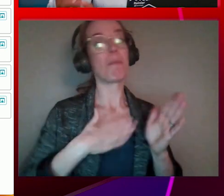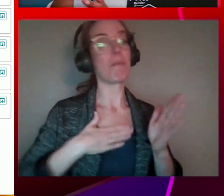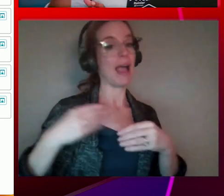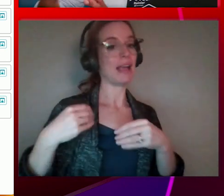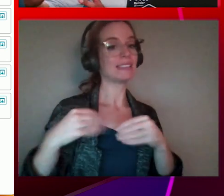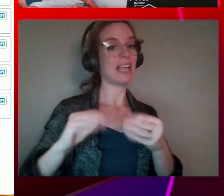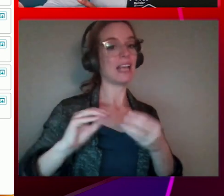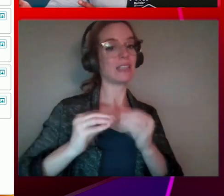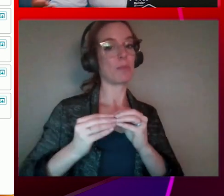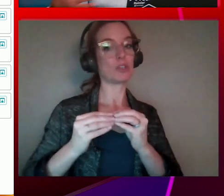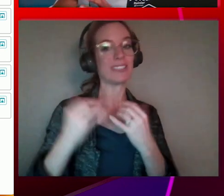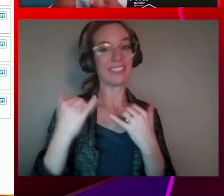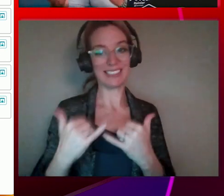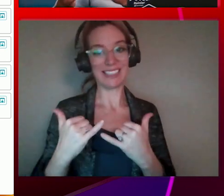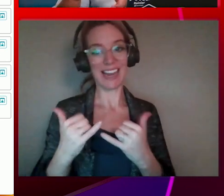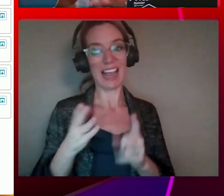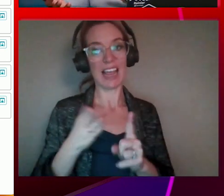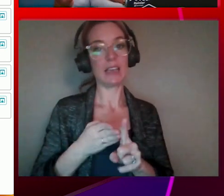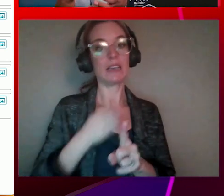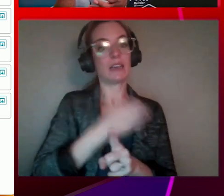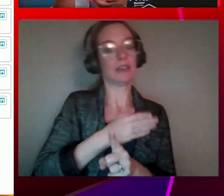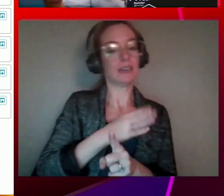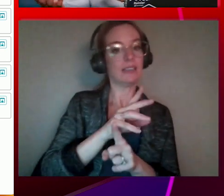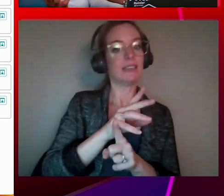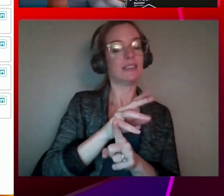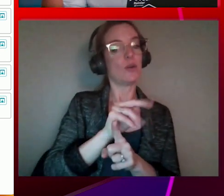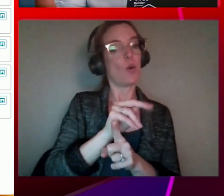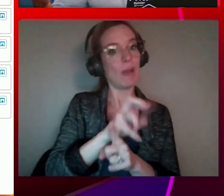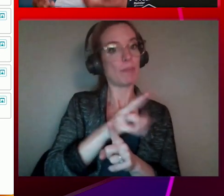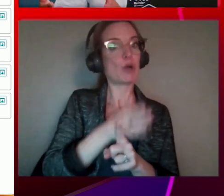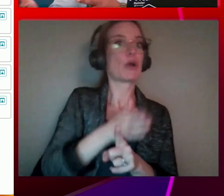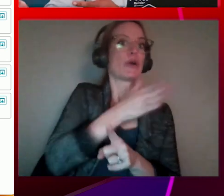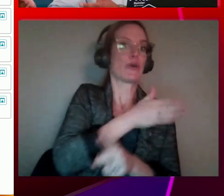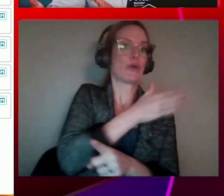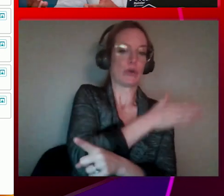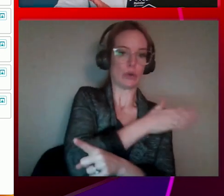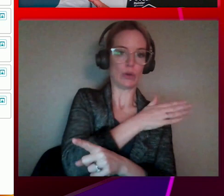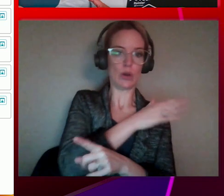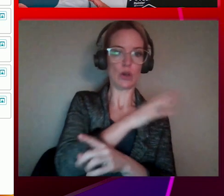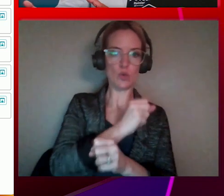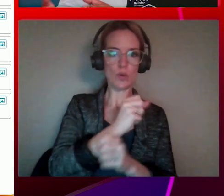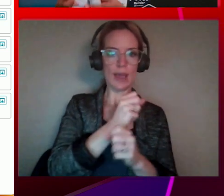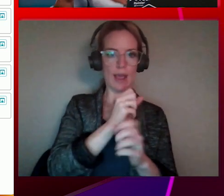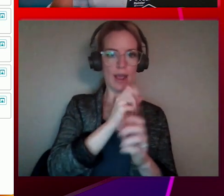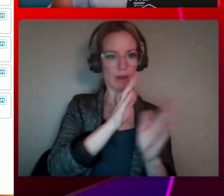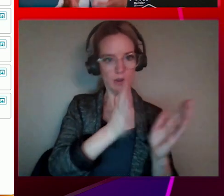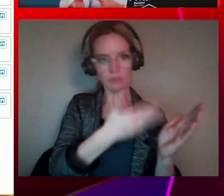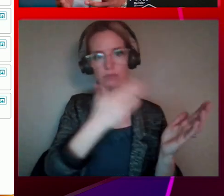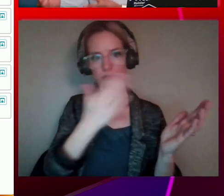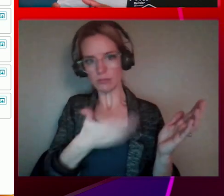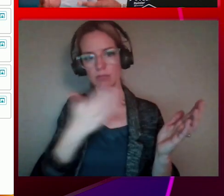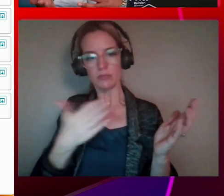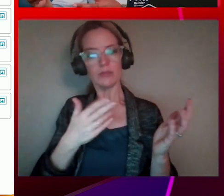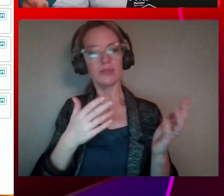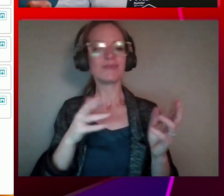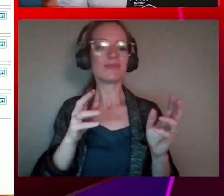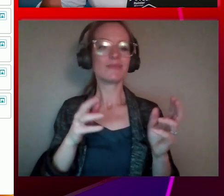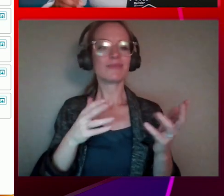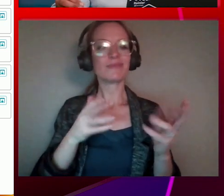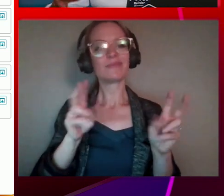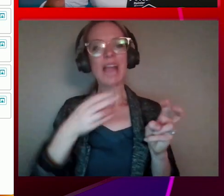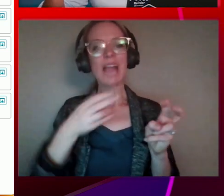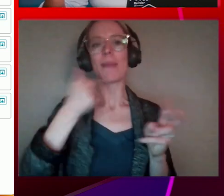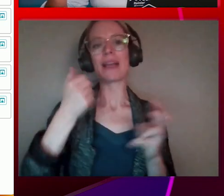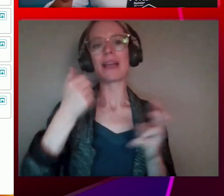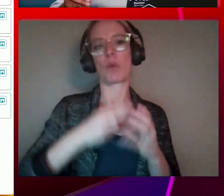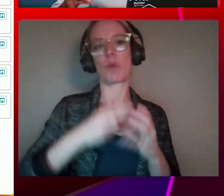November, like those points in time, you're able to kind of, again, do the best of both worlds. You don't have to necessarily make your customers'